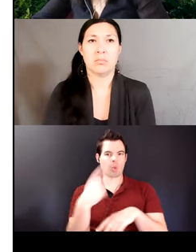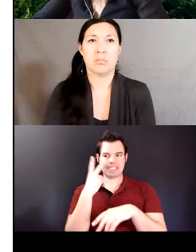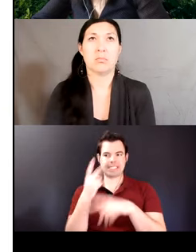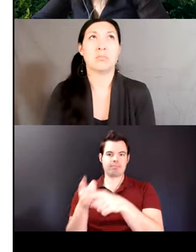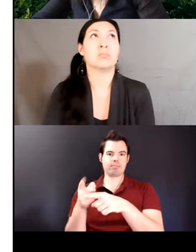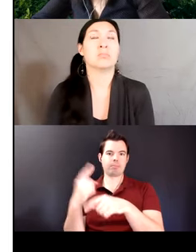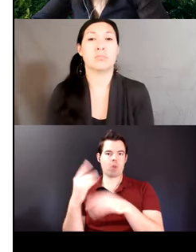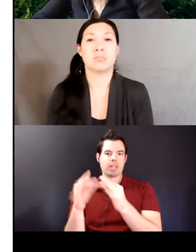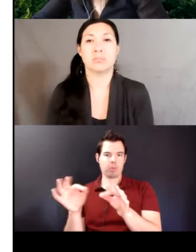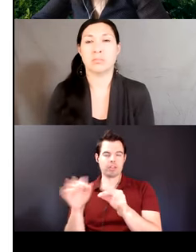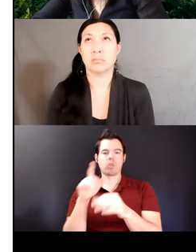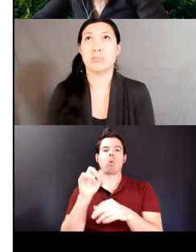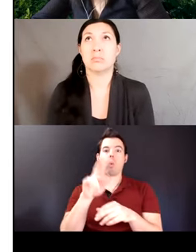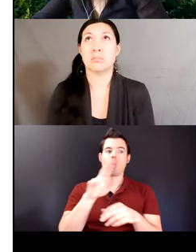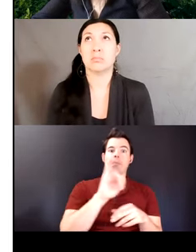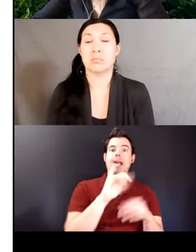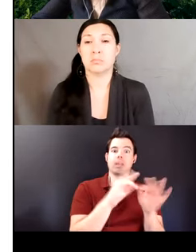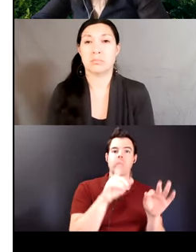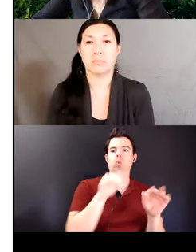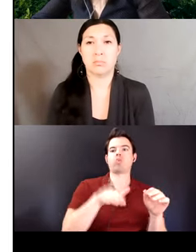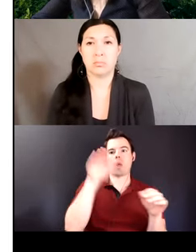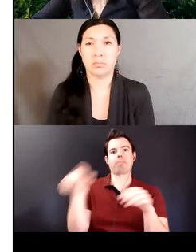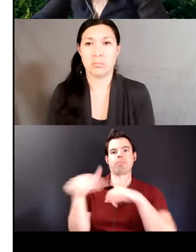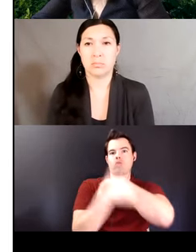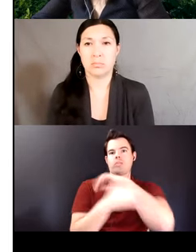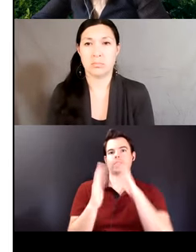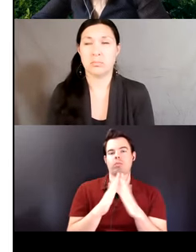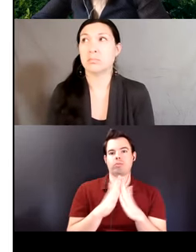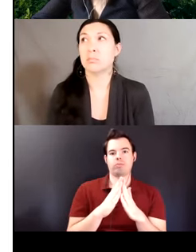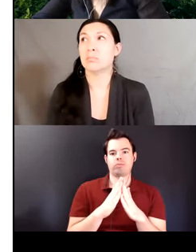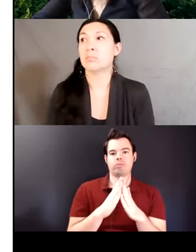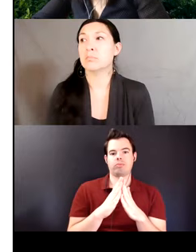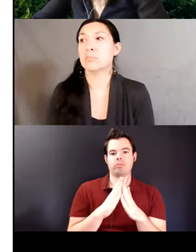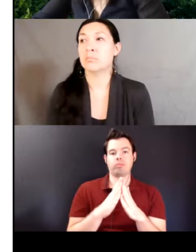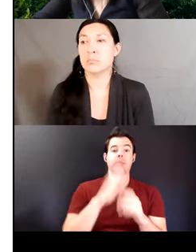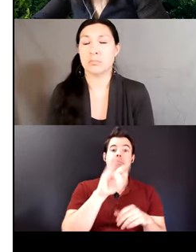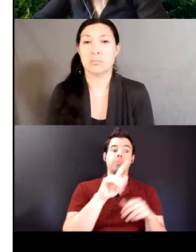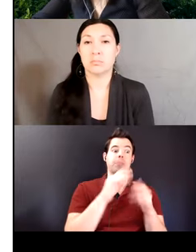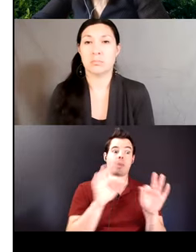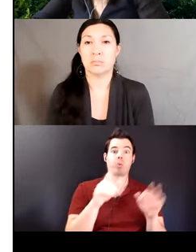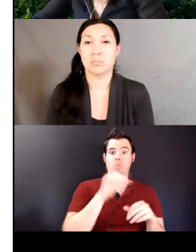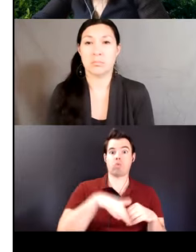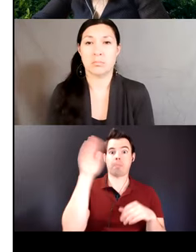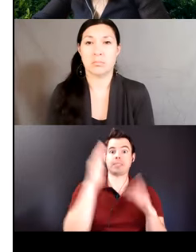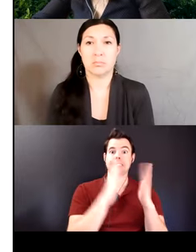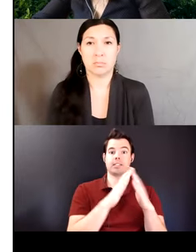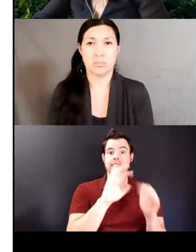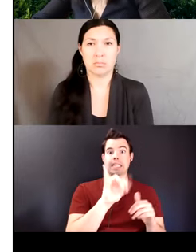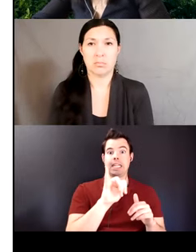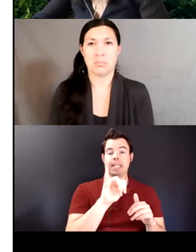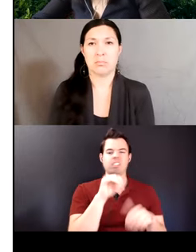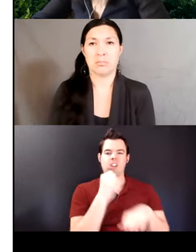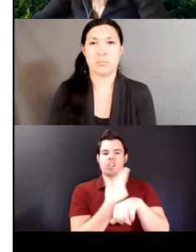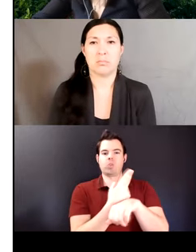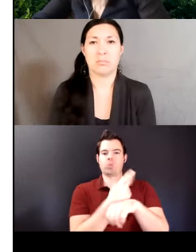bilinguals who are originally from a rural town but this suffix is not observed for bilinguals from urban areas i